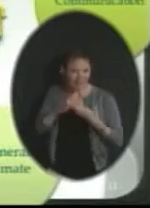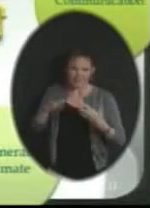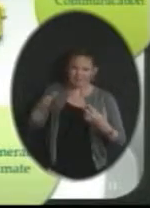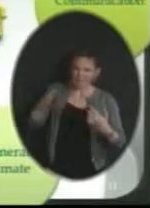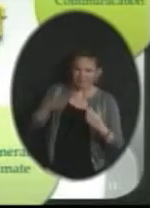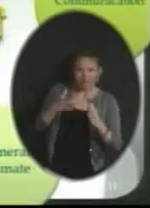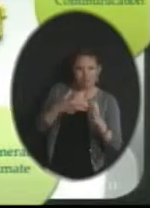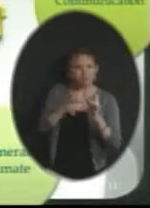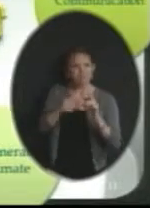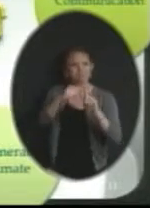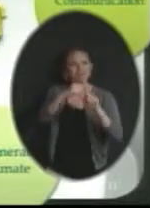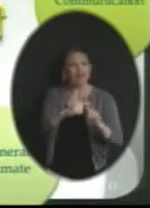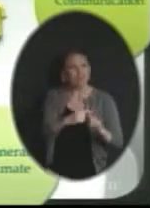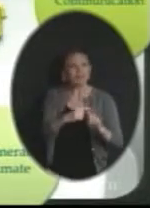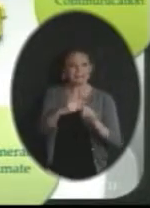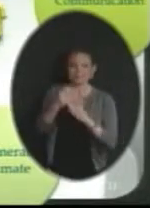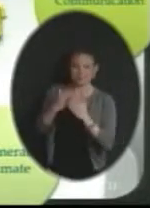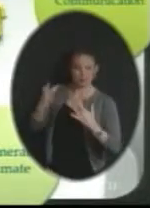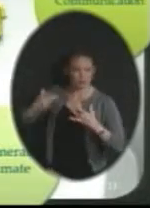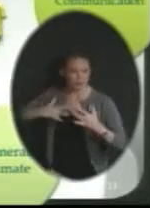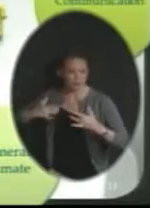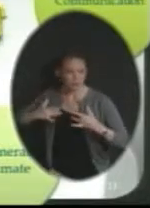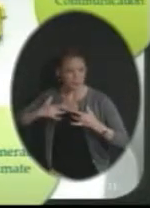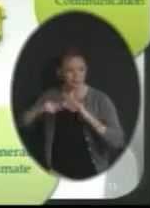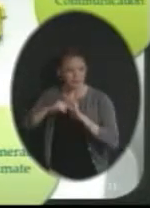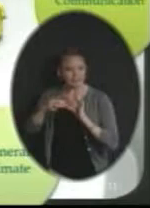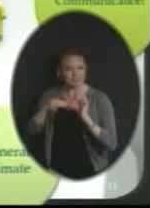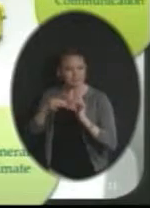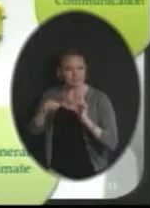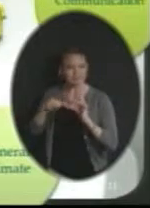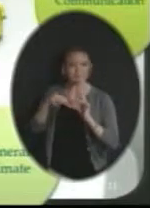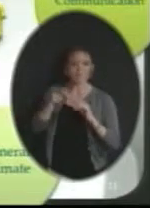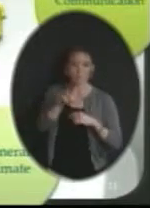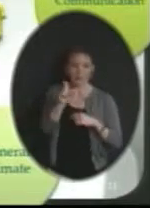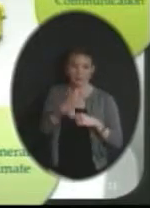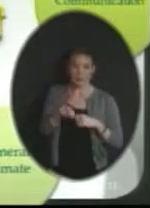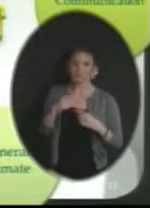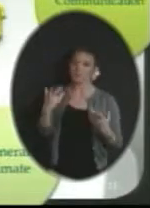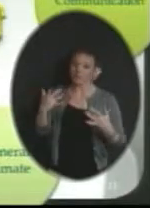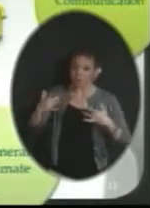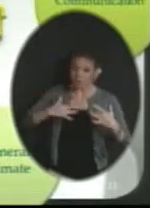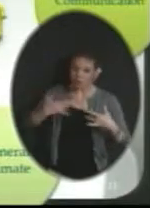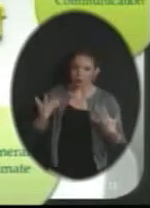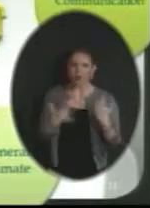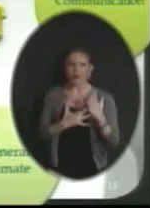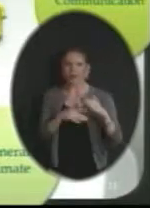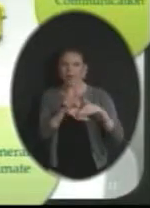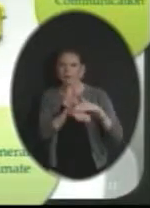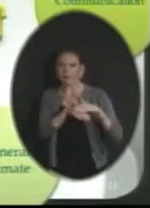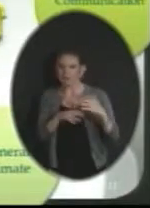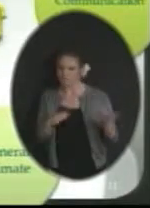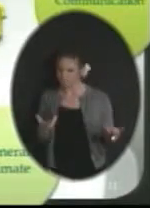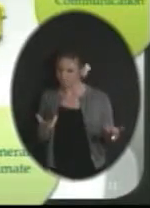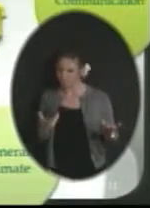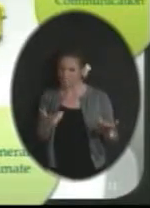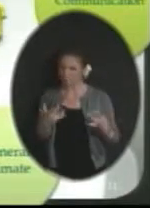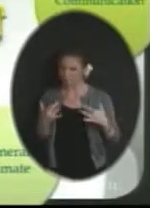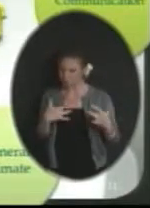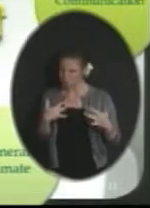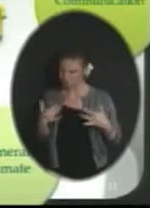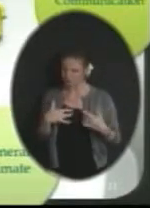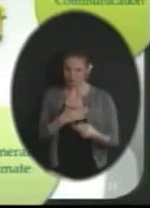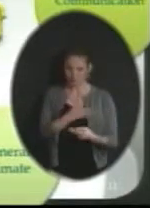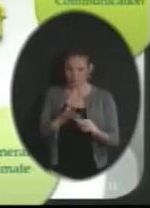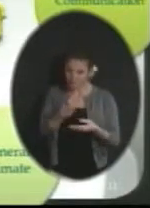questions. Let me highlight just a couple of those. For example, concerns were technology access. There was concerns